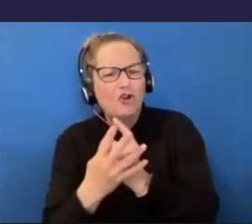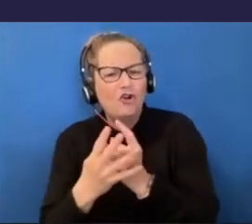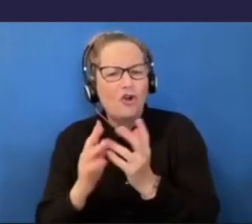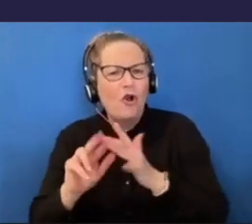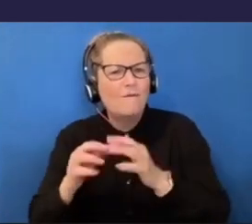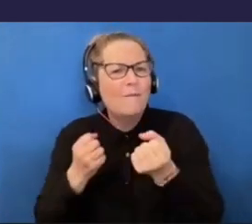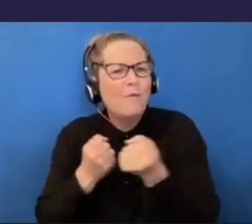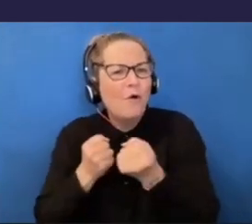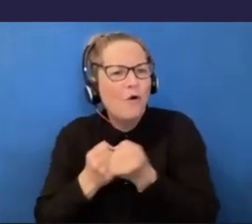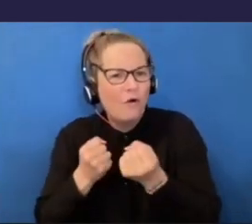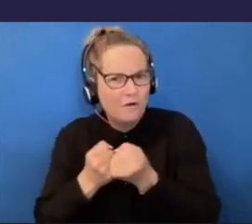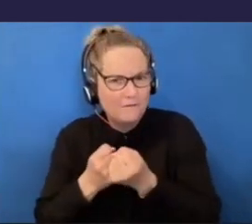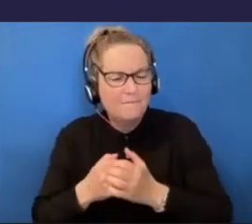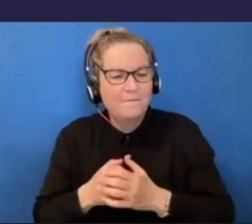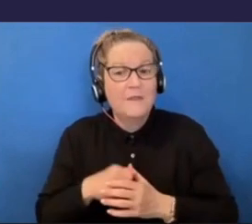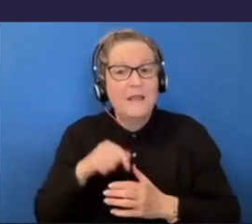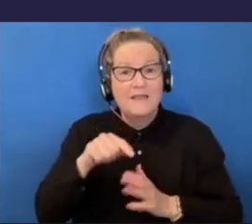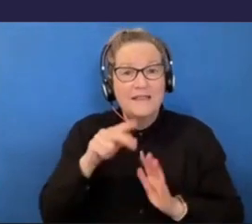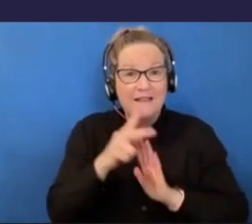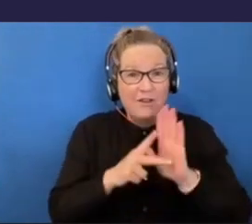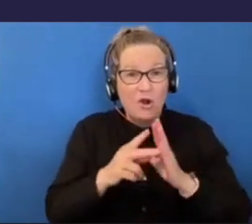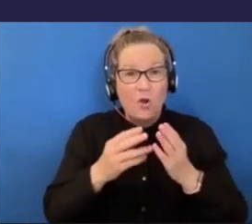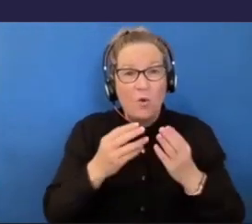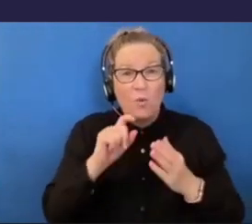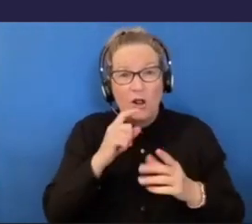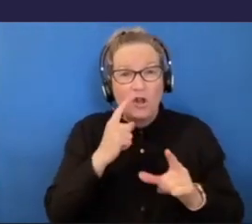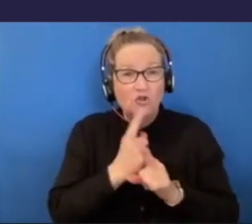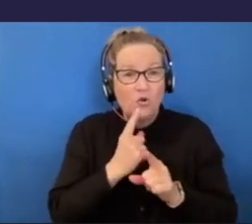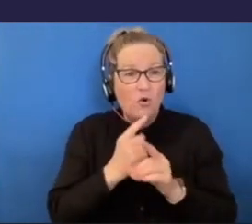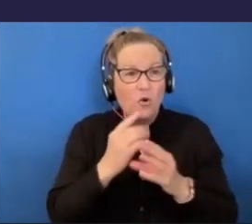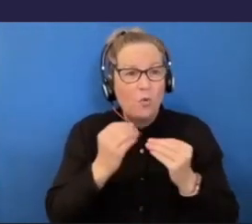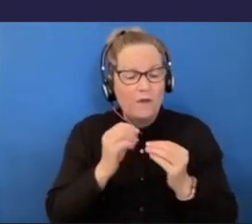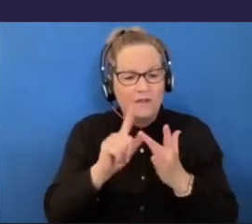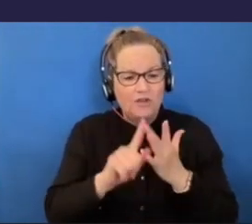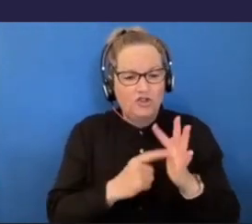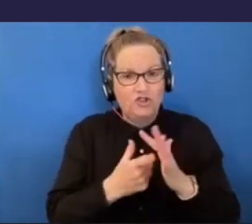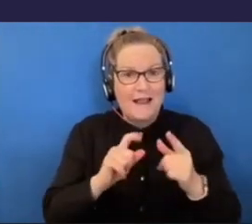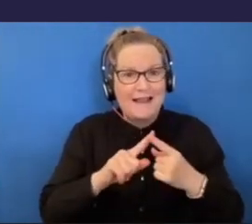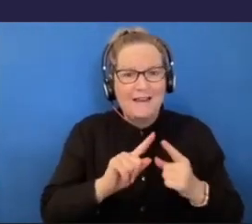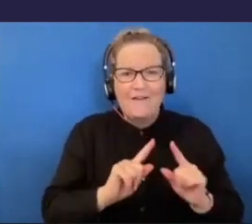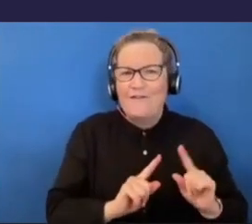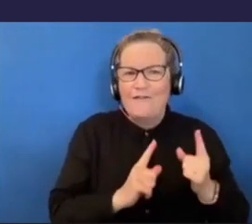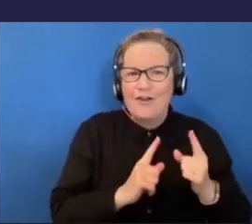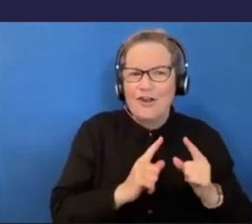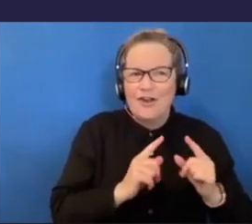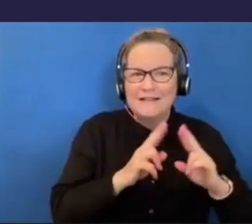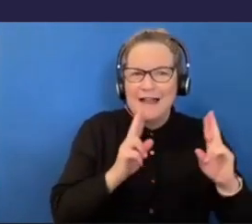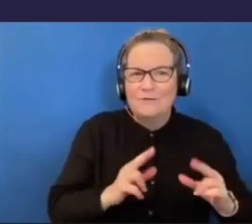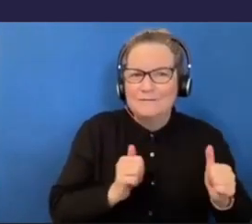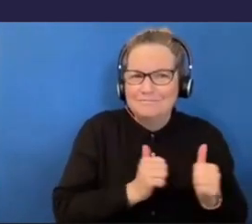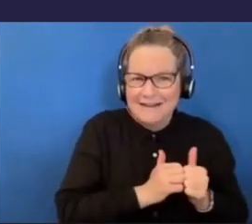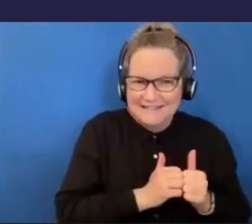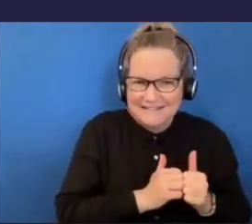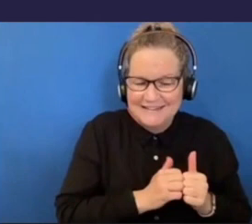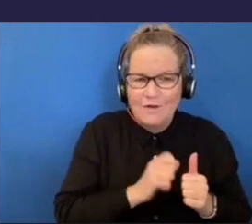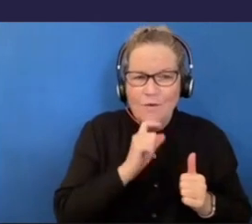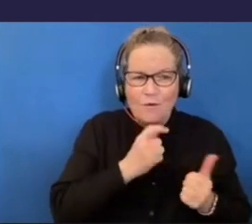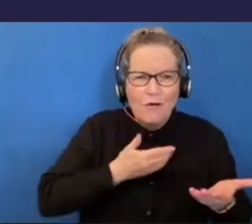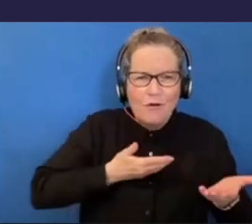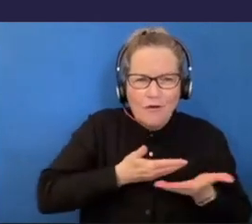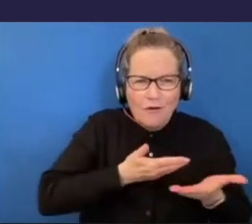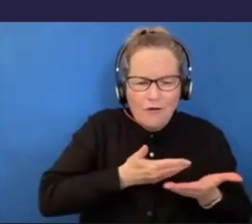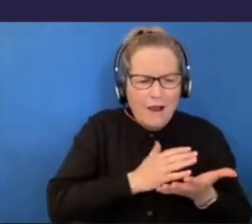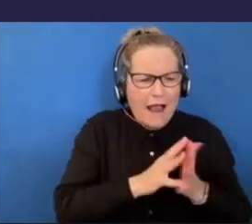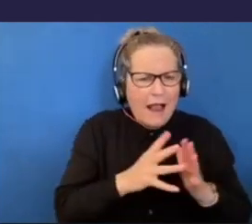Now, this video, I'm going to talk with Jackie, and Jackie was Jacob's first roommate. So, we're going to talk a little bit about how they met each other,